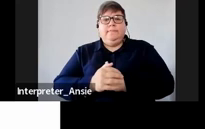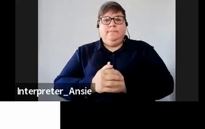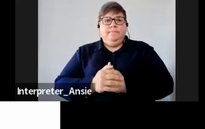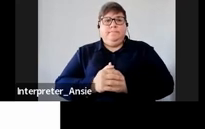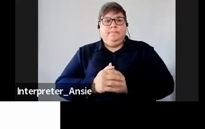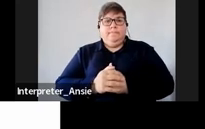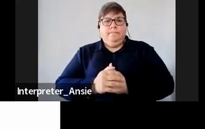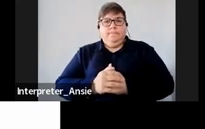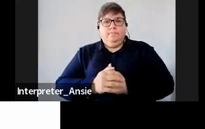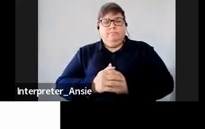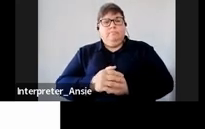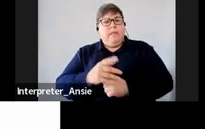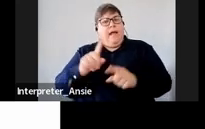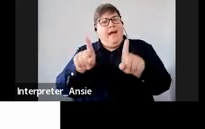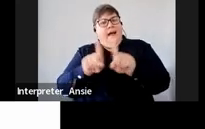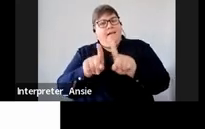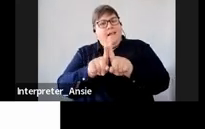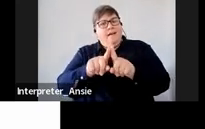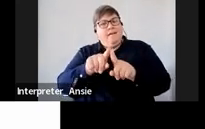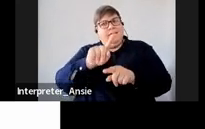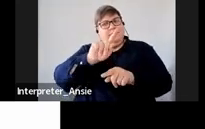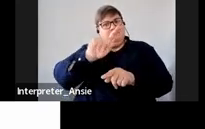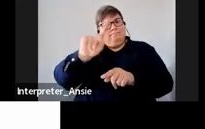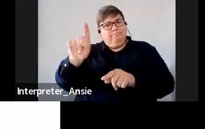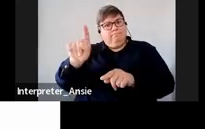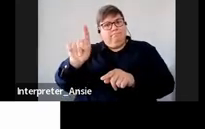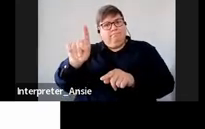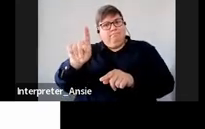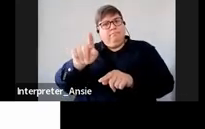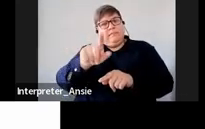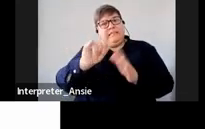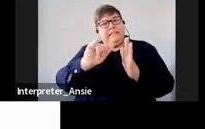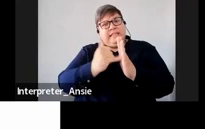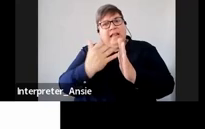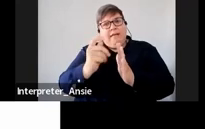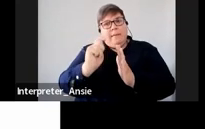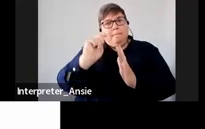unlike the amnesty you will still pay your tax debt